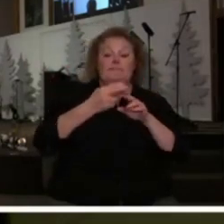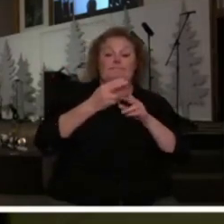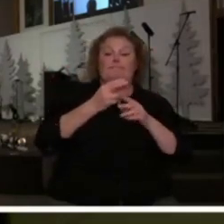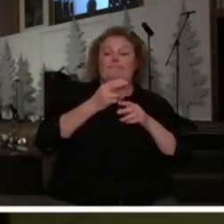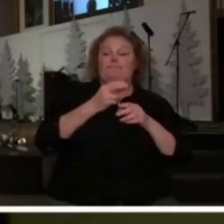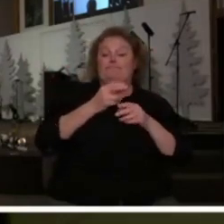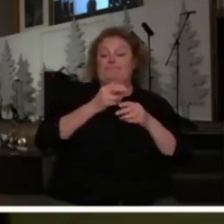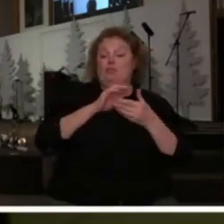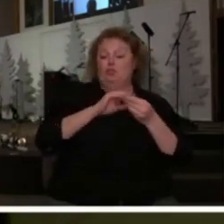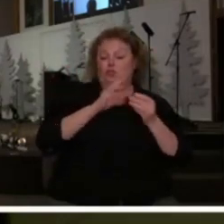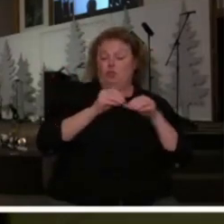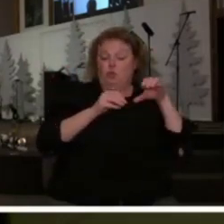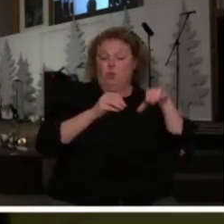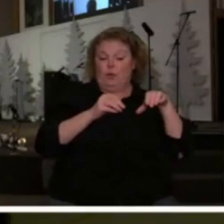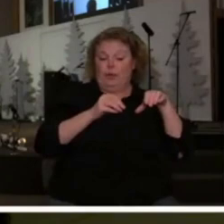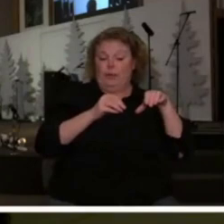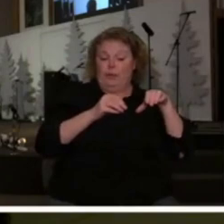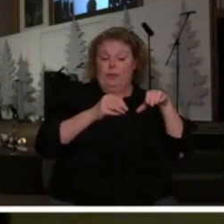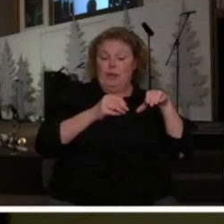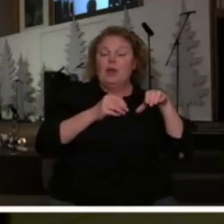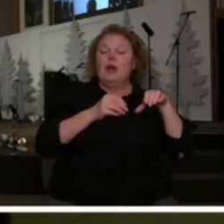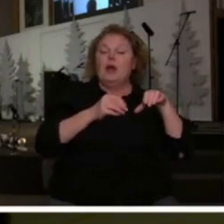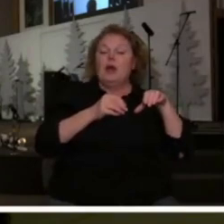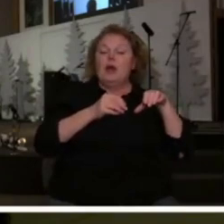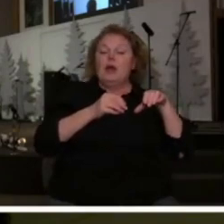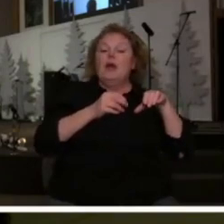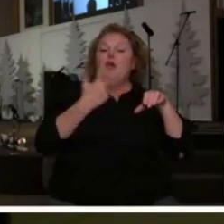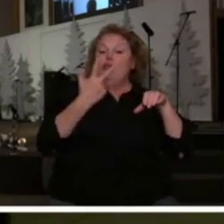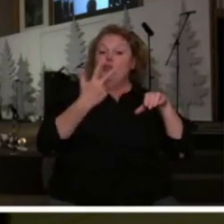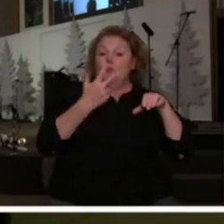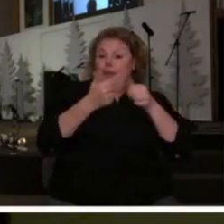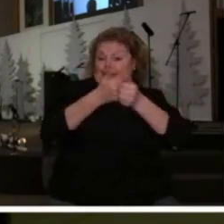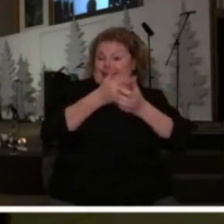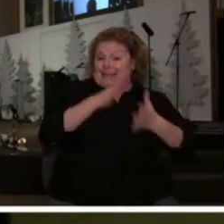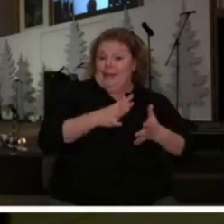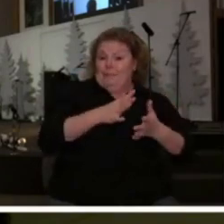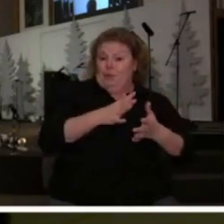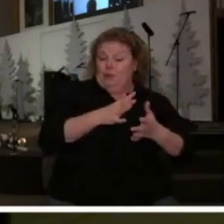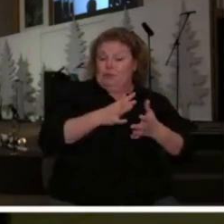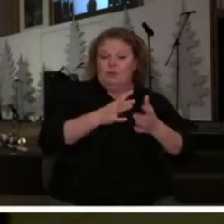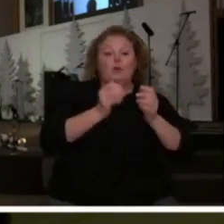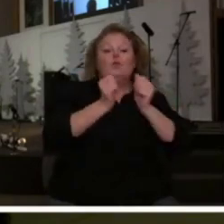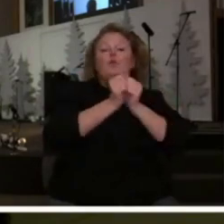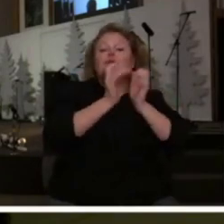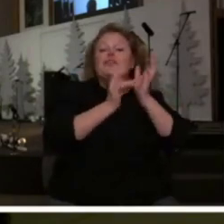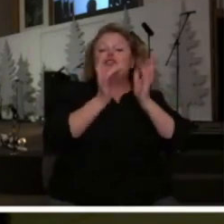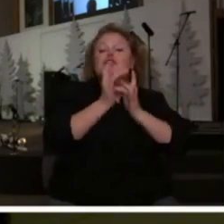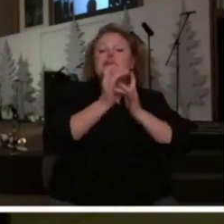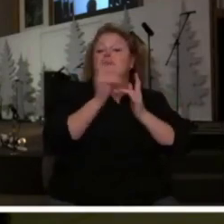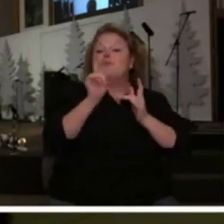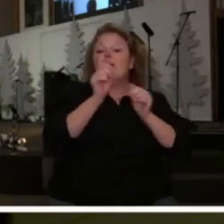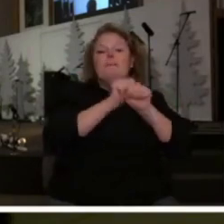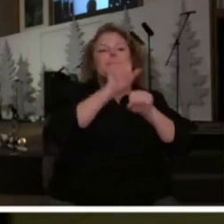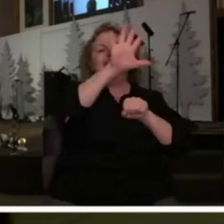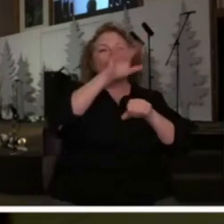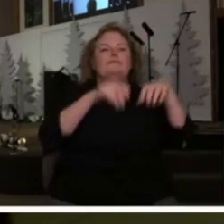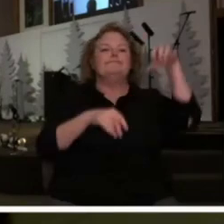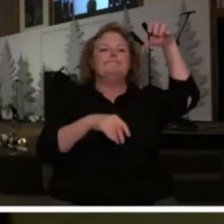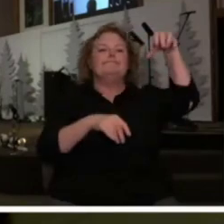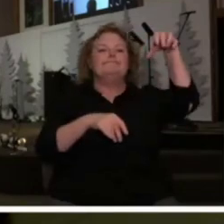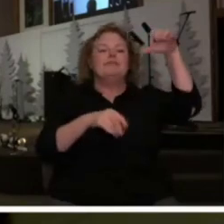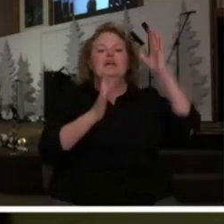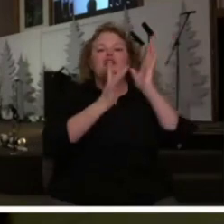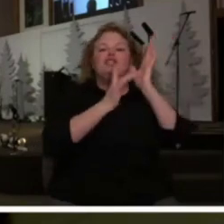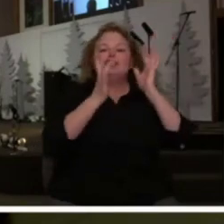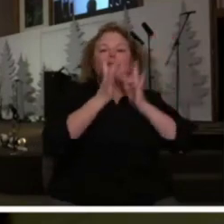because prior to what happens within these verses three disciples were with Jesus on the top of a mountain and as He's on the top of the mountain Jesus